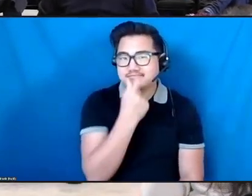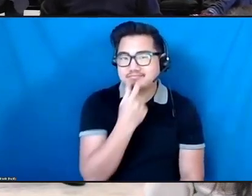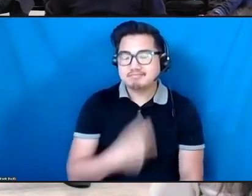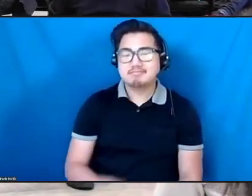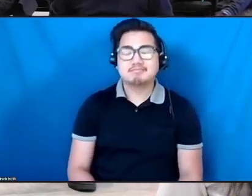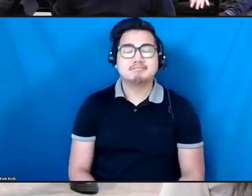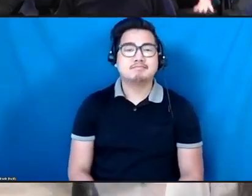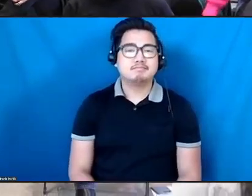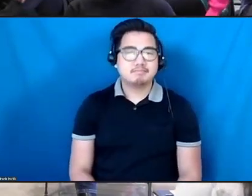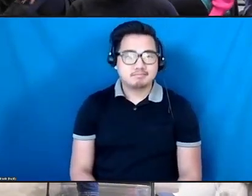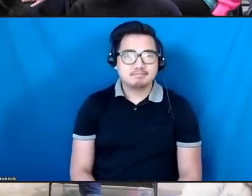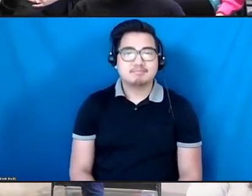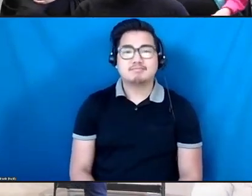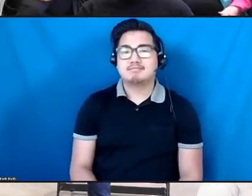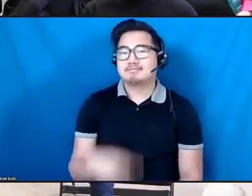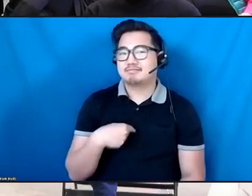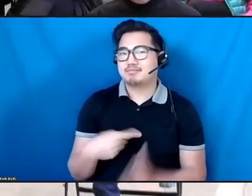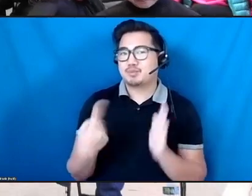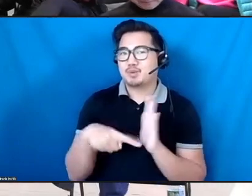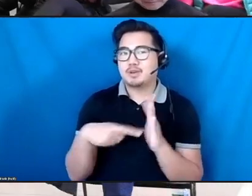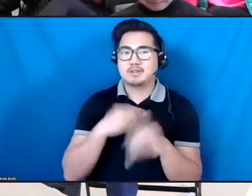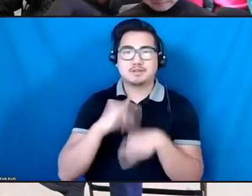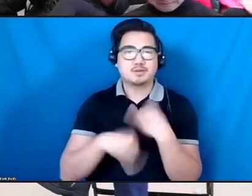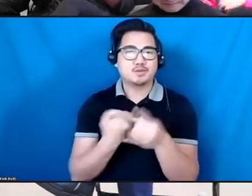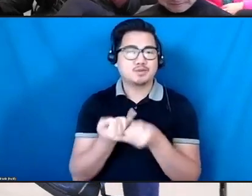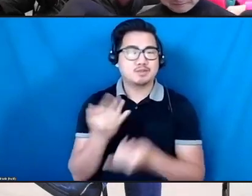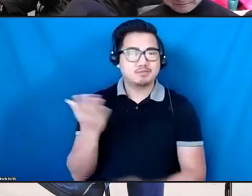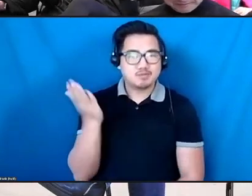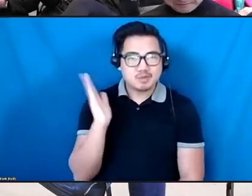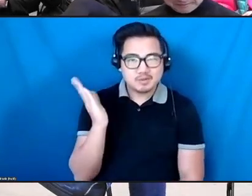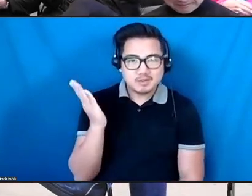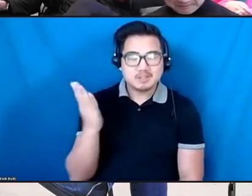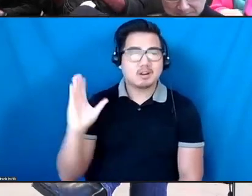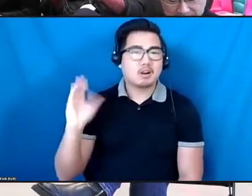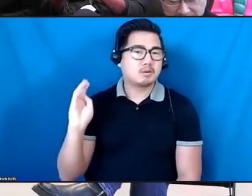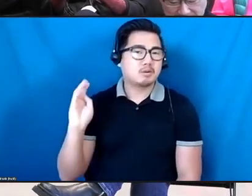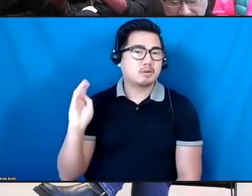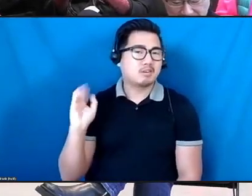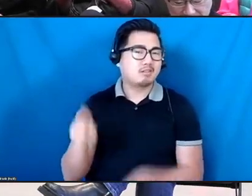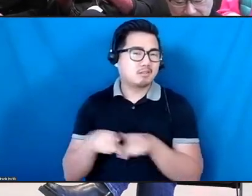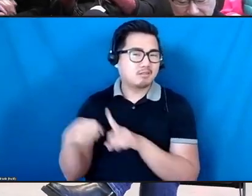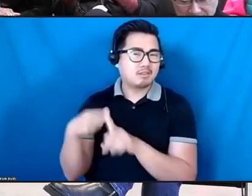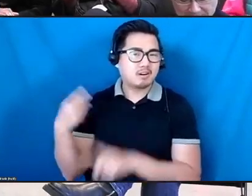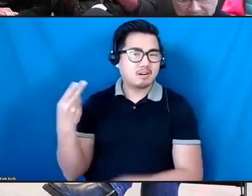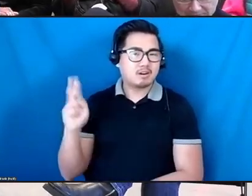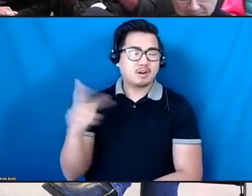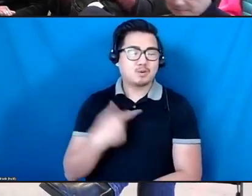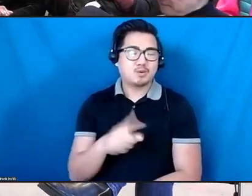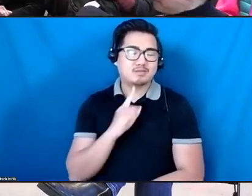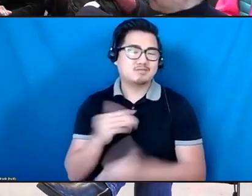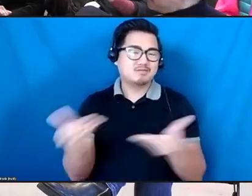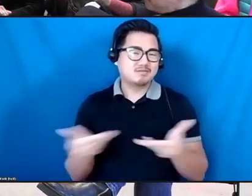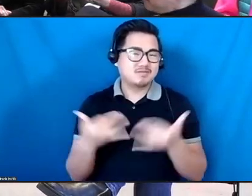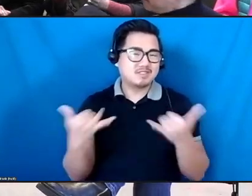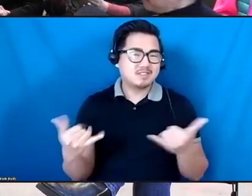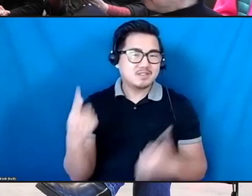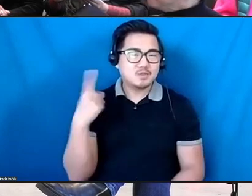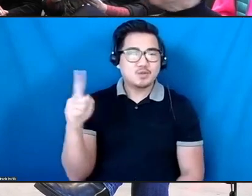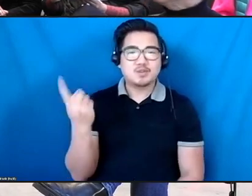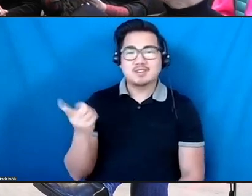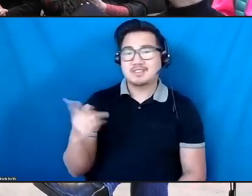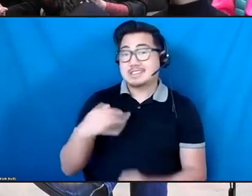behalf of the International Presenting Commons and HowlRound, I'm delighted to welcome you today to International Presenting Now,